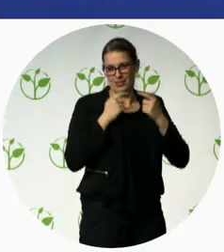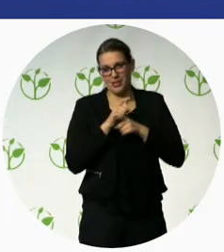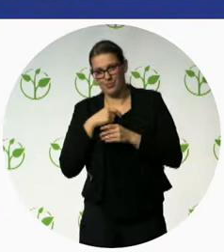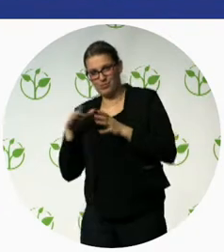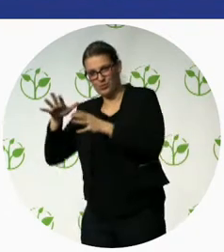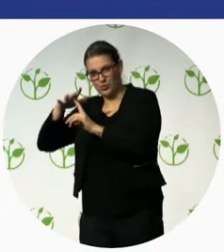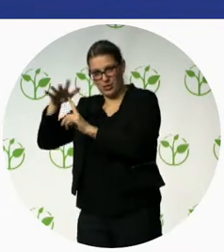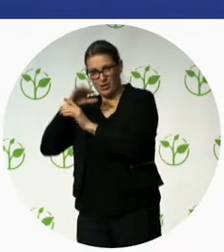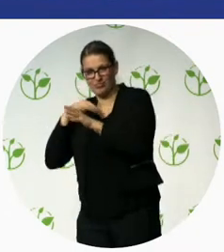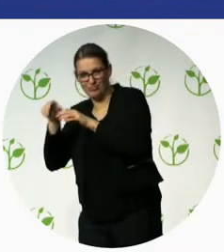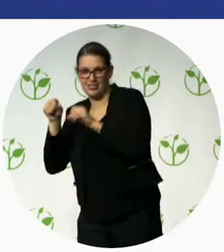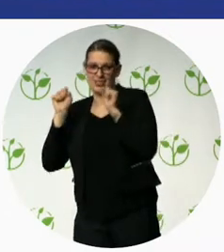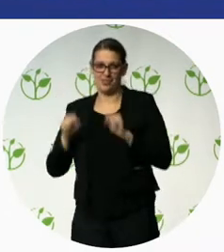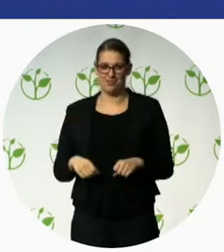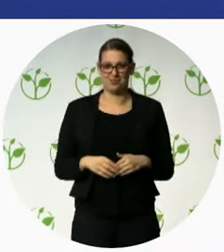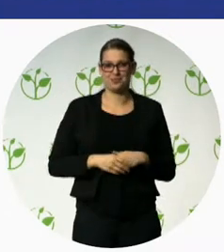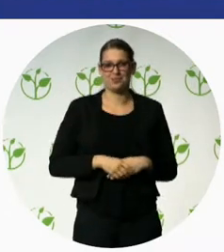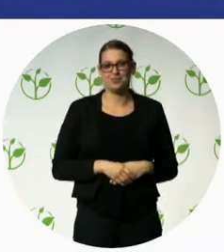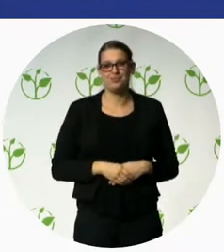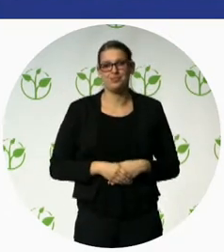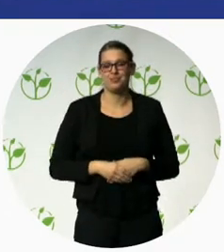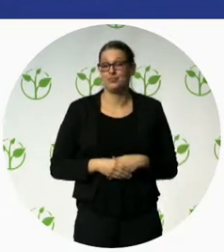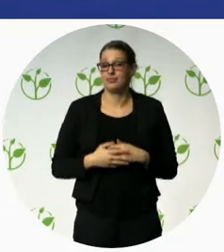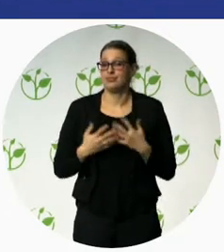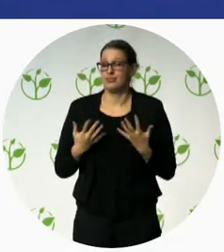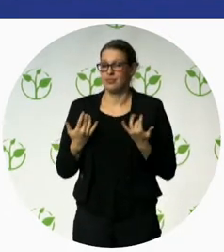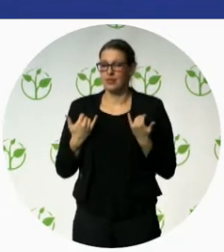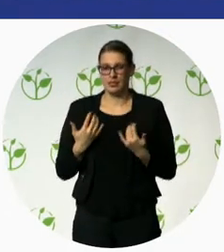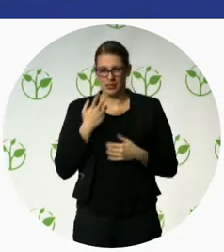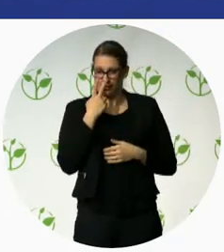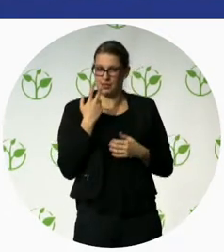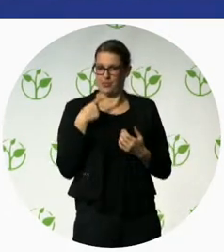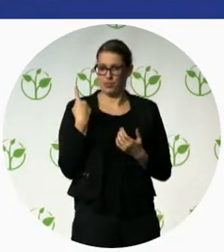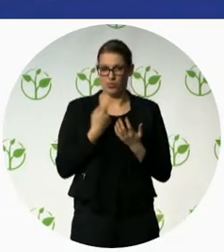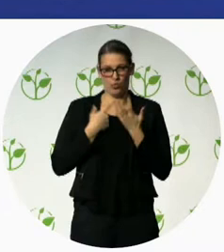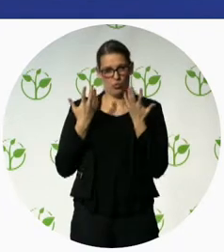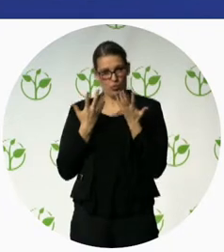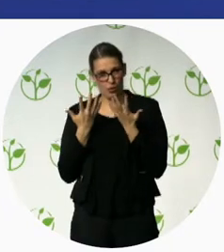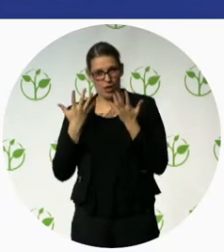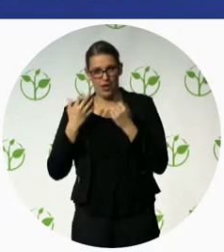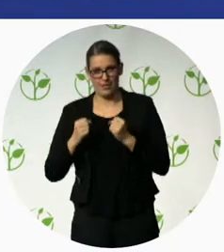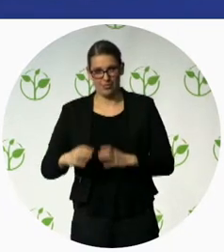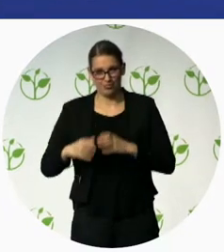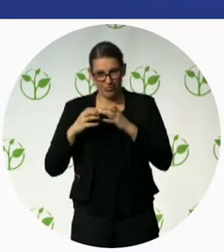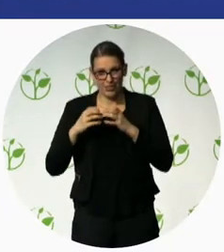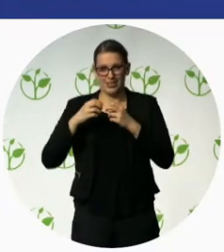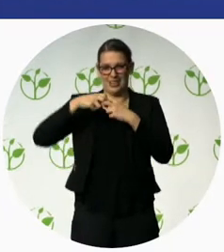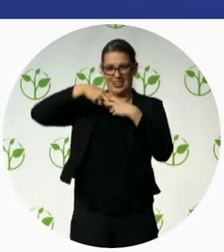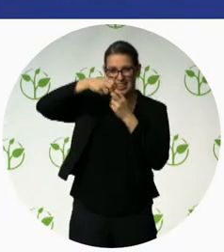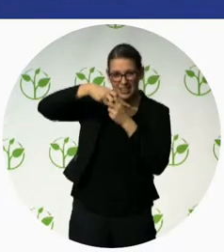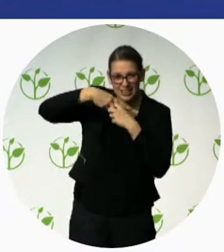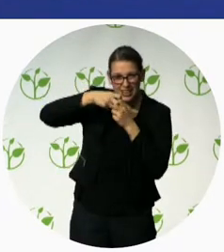although we designed our prosthetic technology the prosthetic foot and the knee for the needs of unique needs of Indian